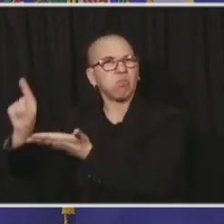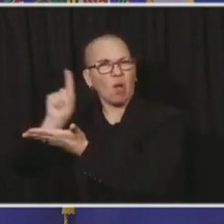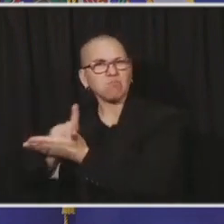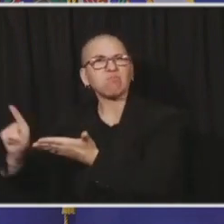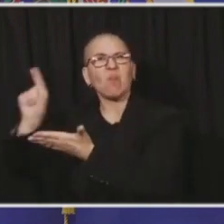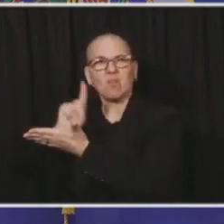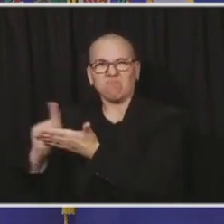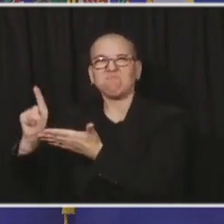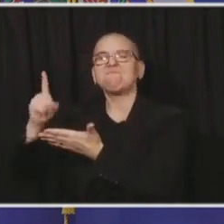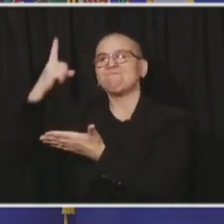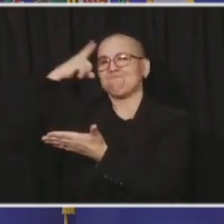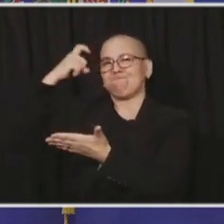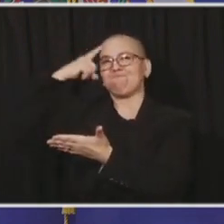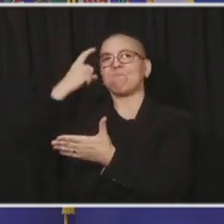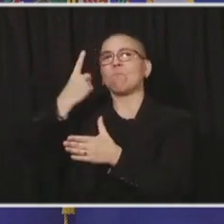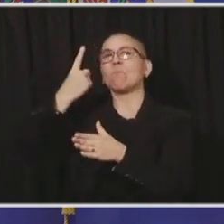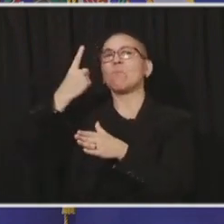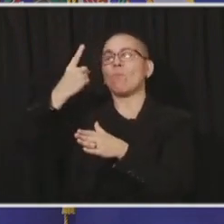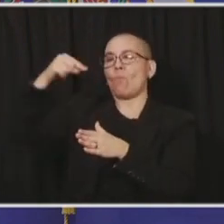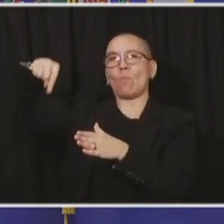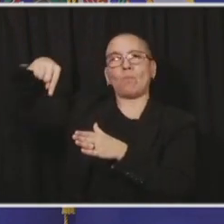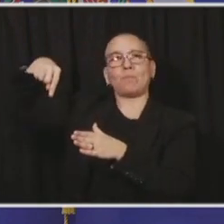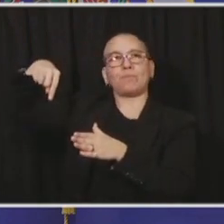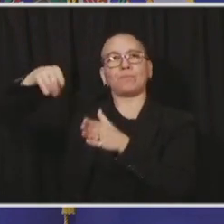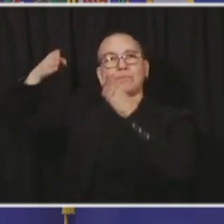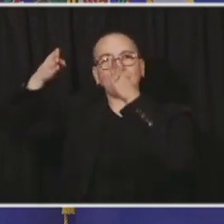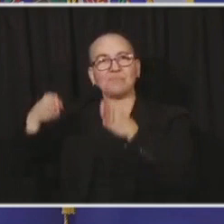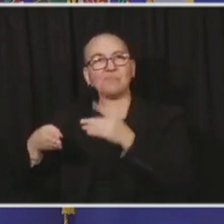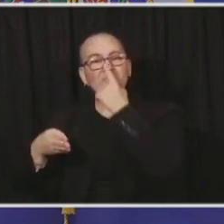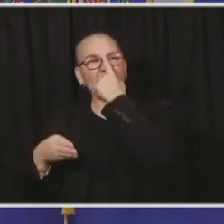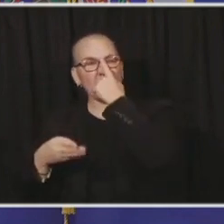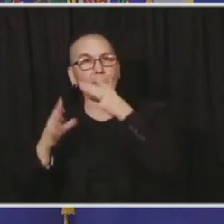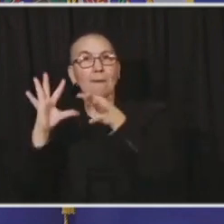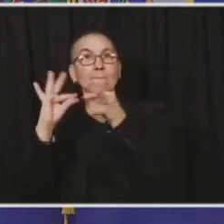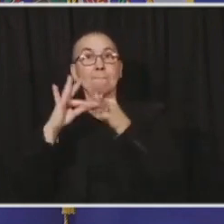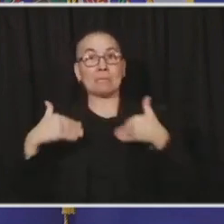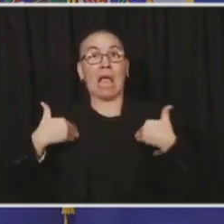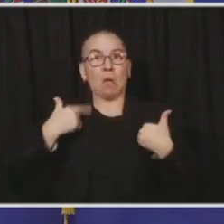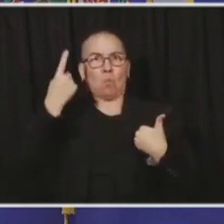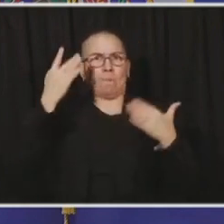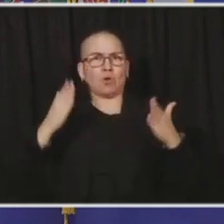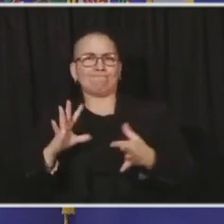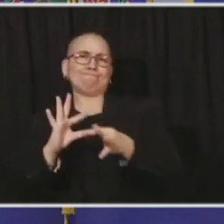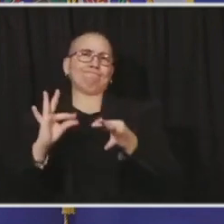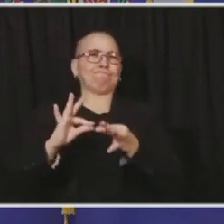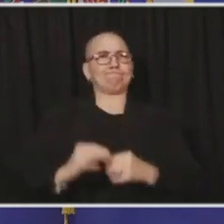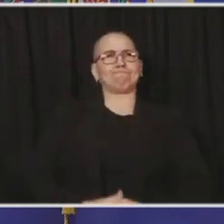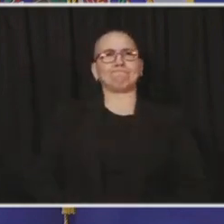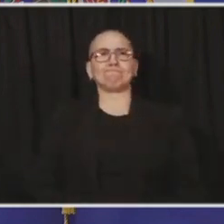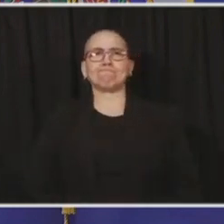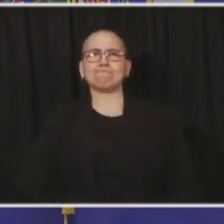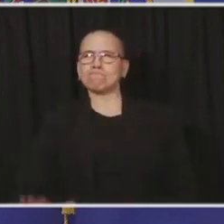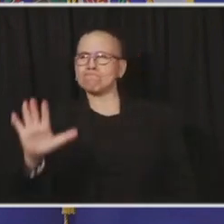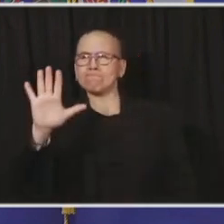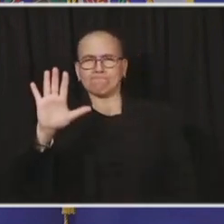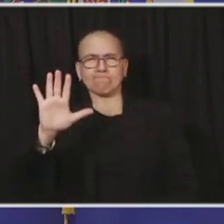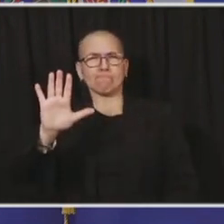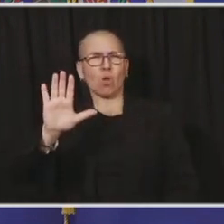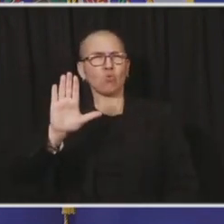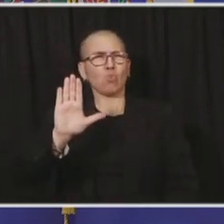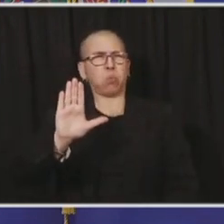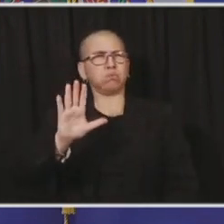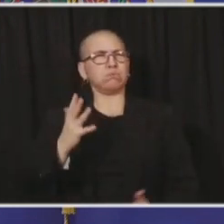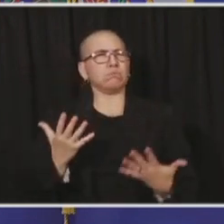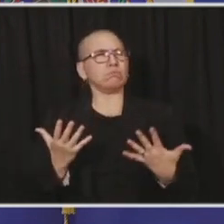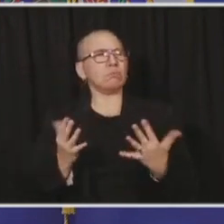And he said the following, the number one and most important calling of your life is the next six months.